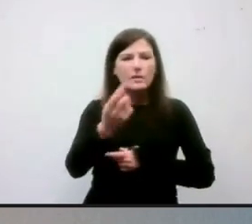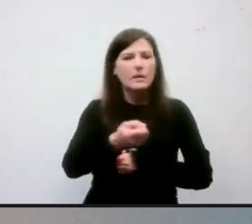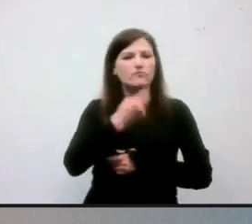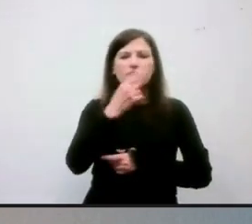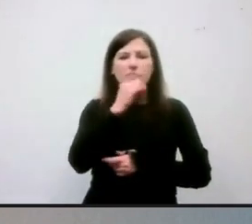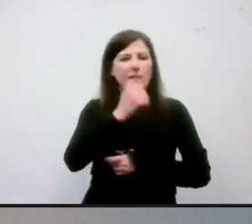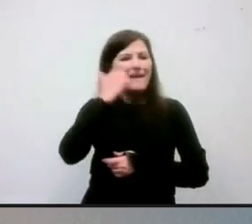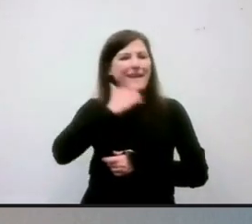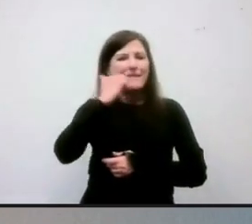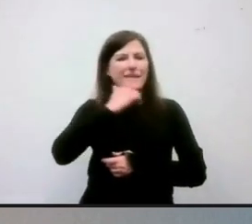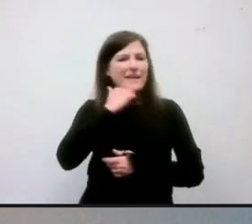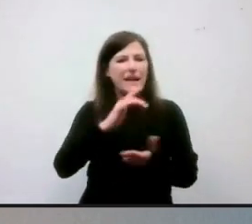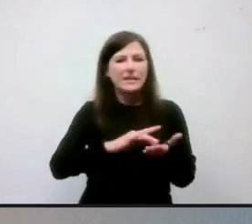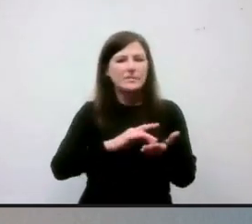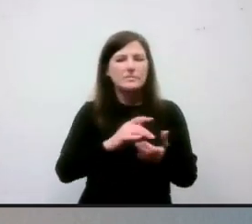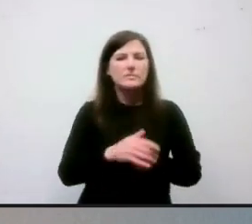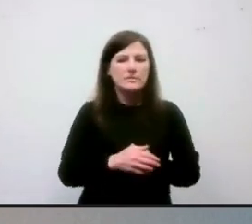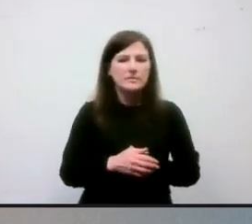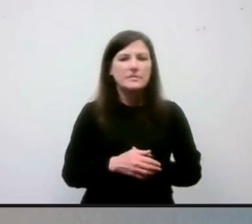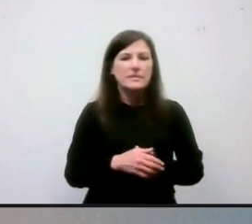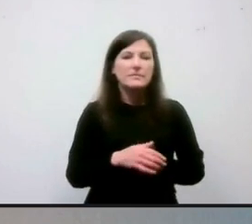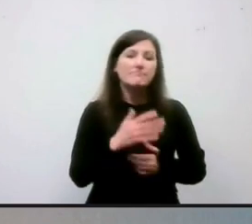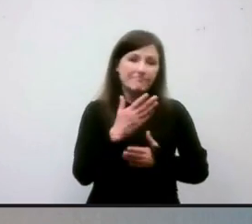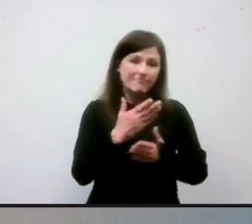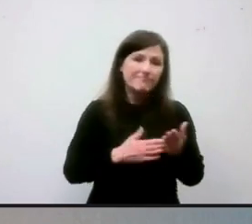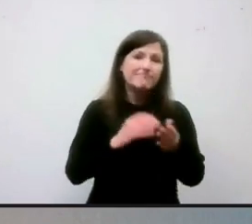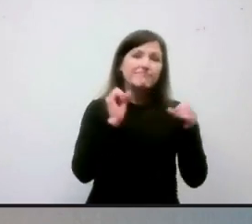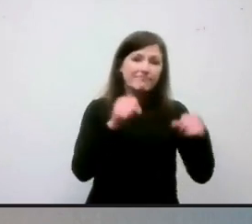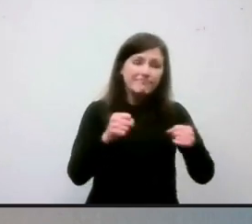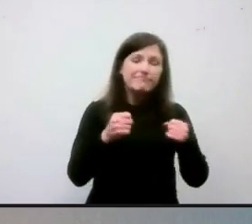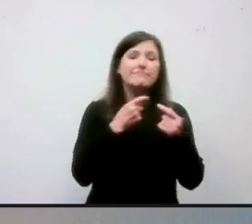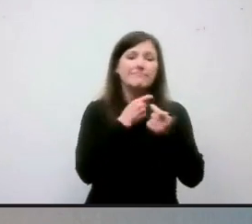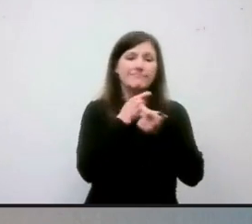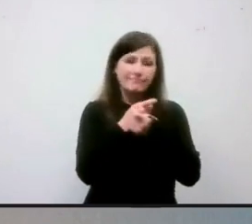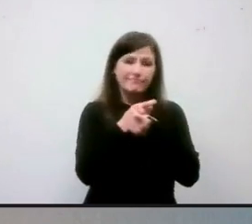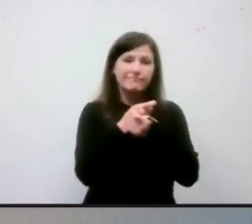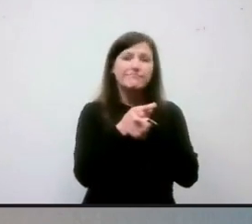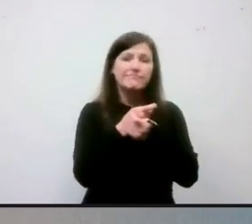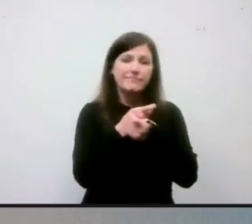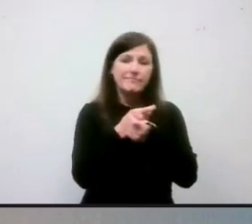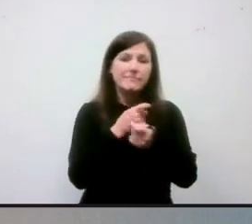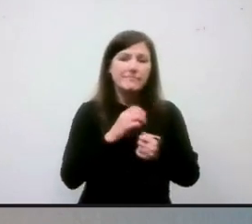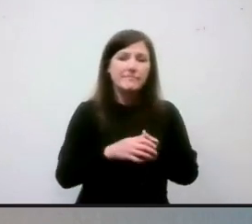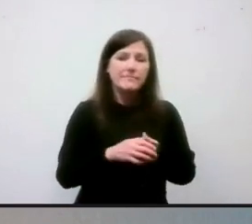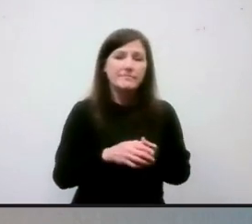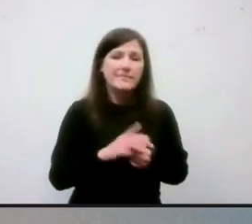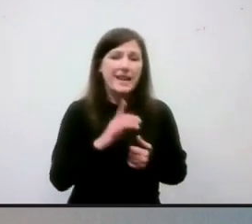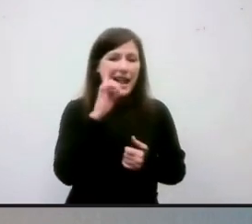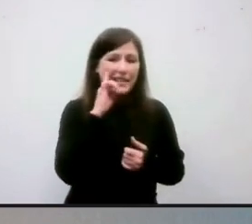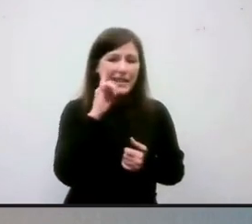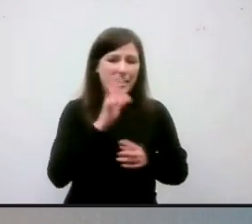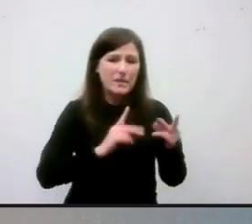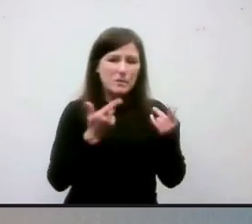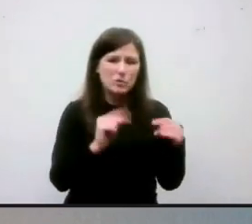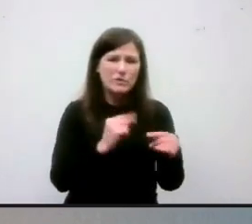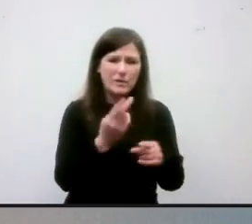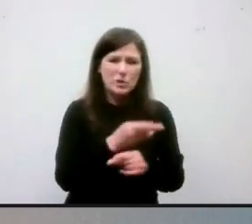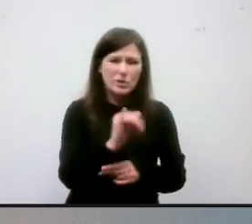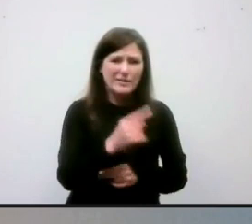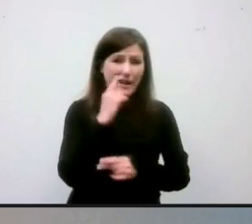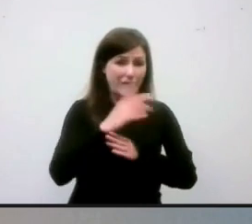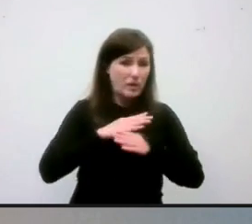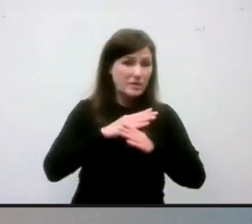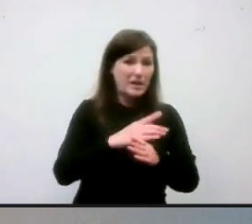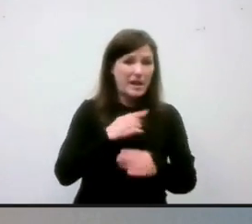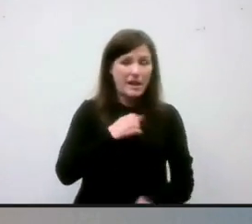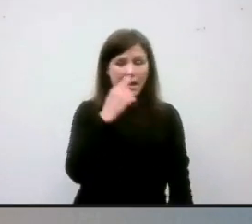medicine sort of thing. There are potential toxicities. So it's something, you know, as you know, I think some people are trying to use as a preventive, which I think is